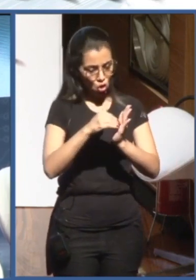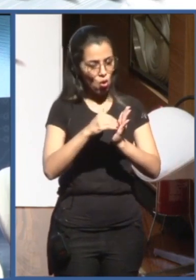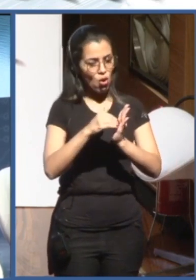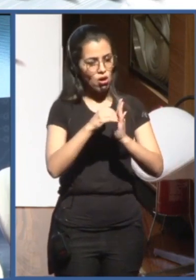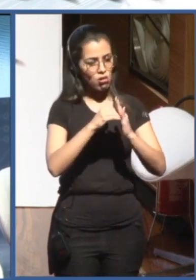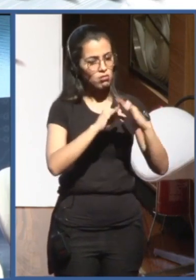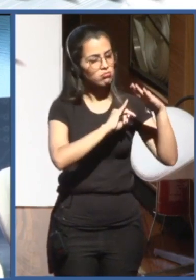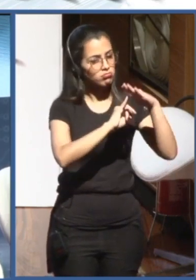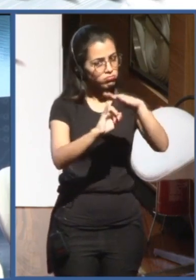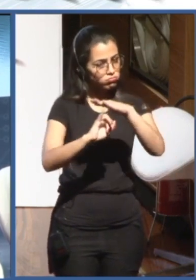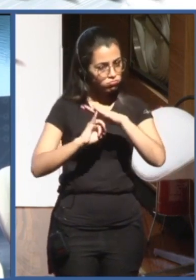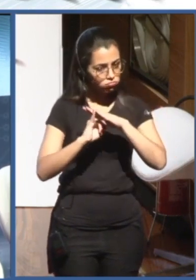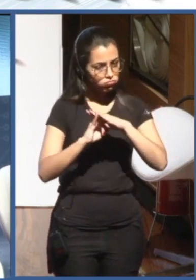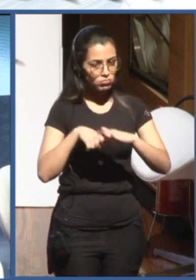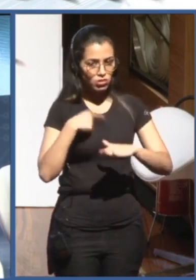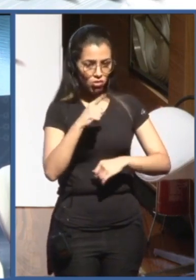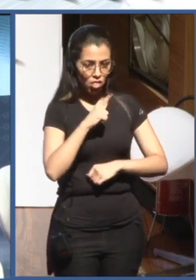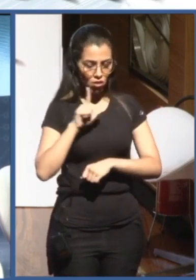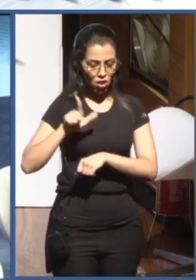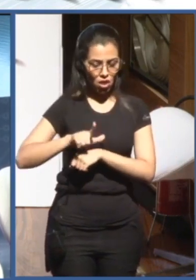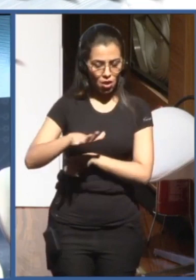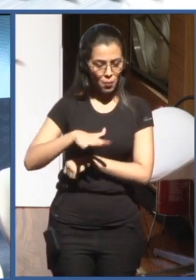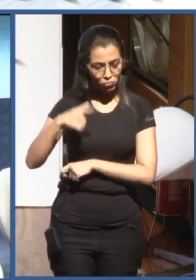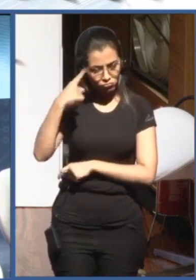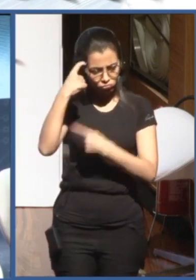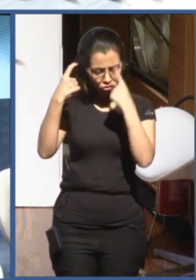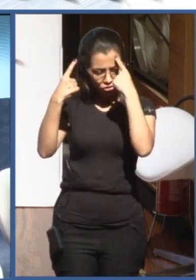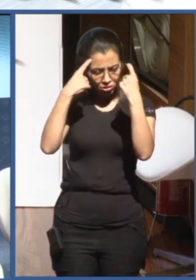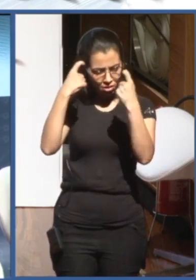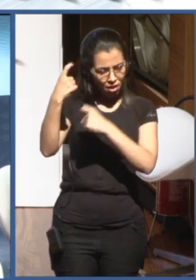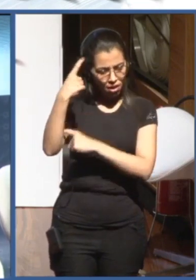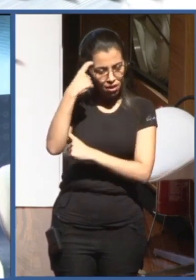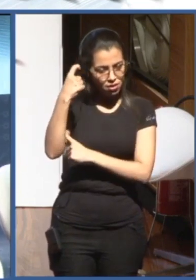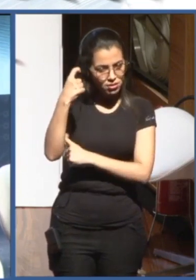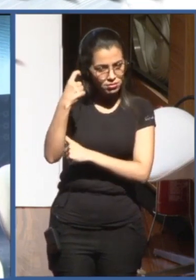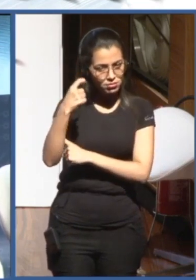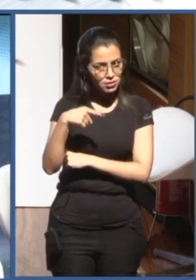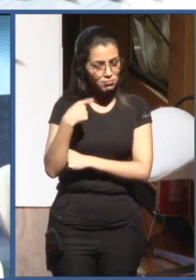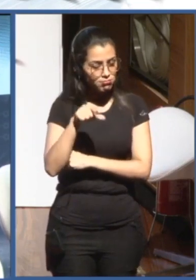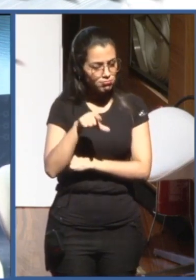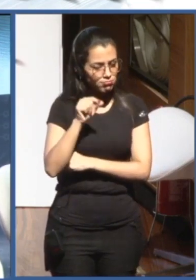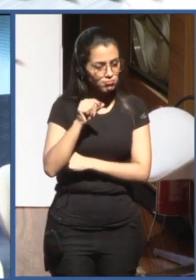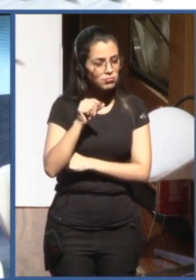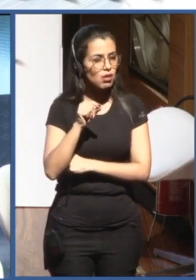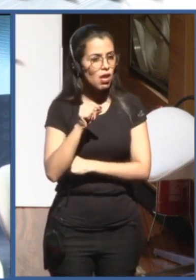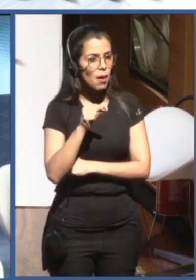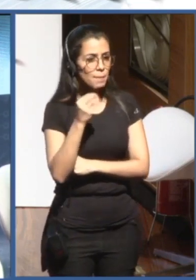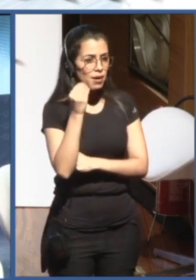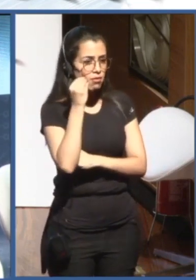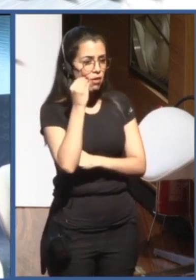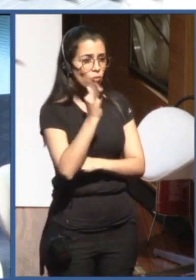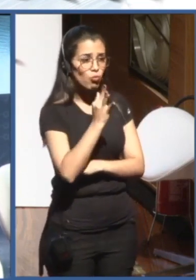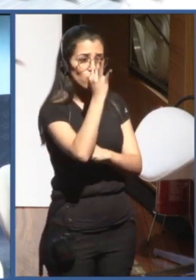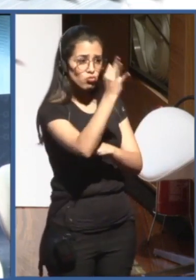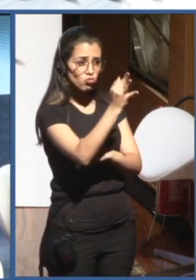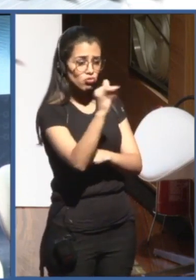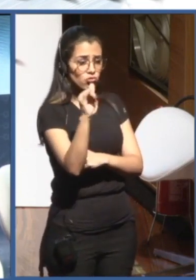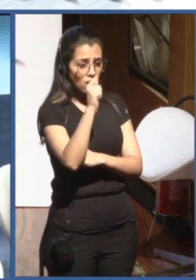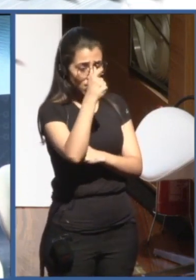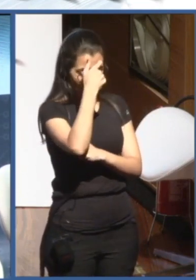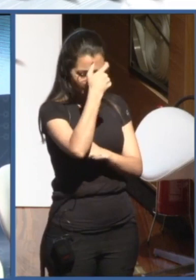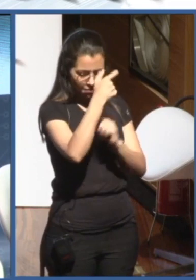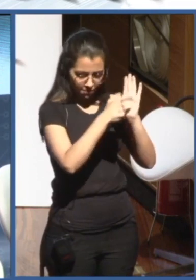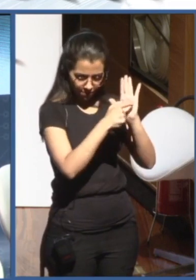role on shaping international debate on the future of AI and its governance. Its multidisciplinary mandate positions